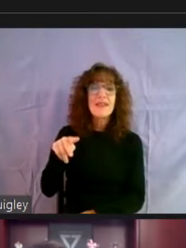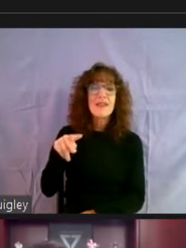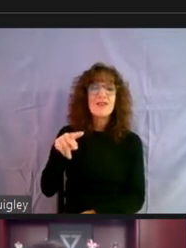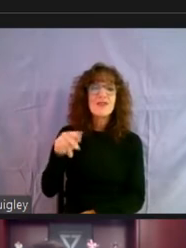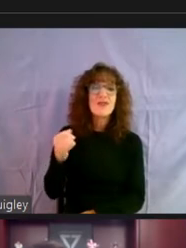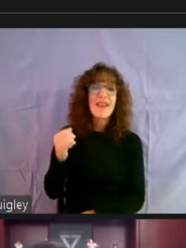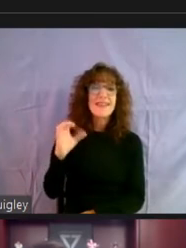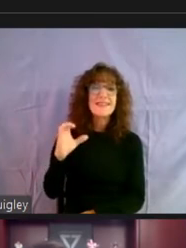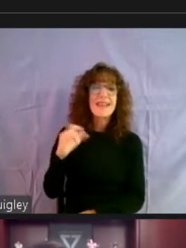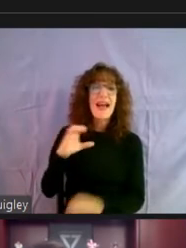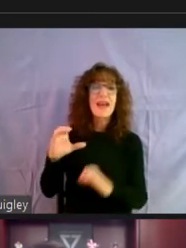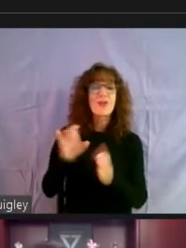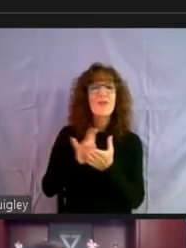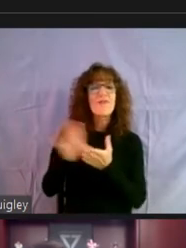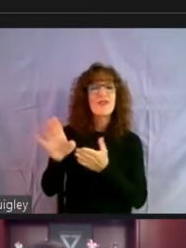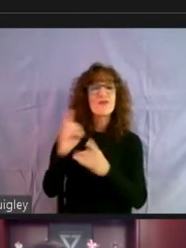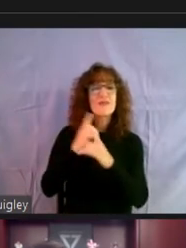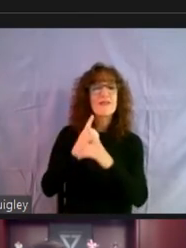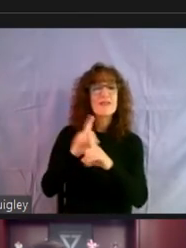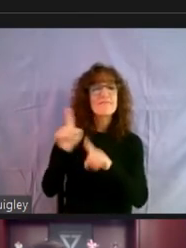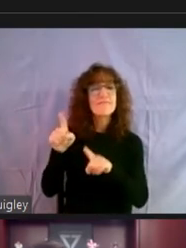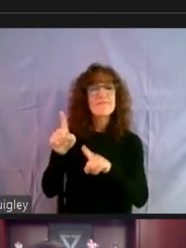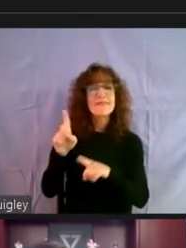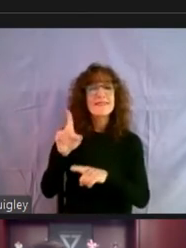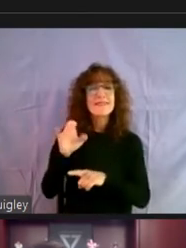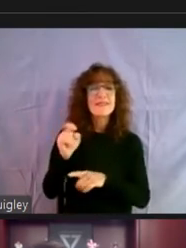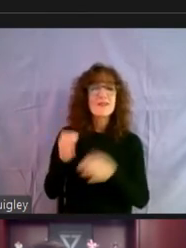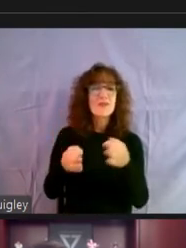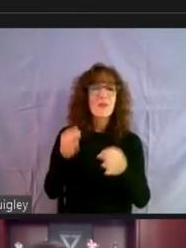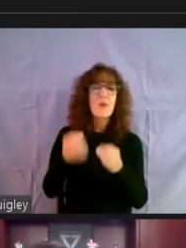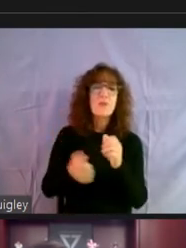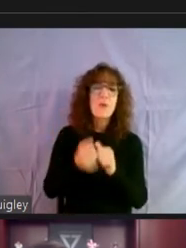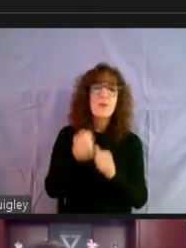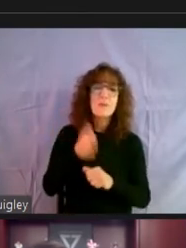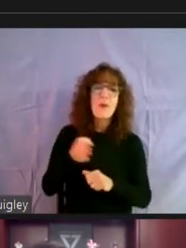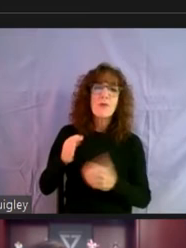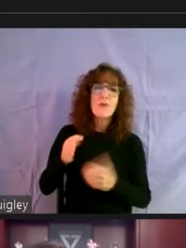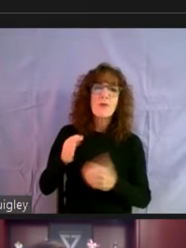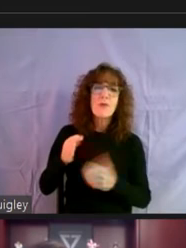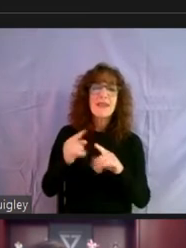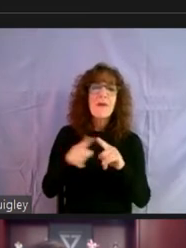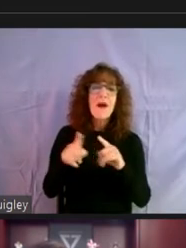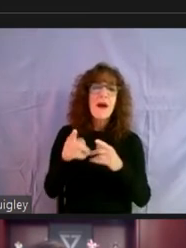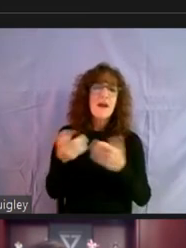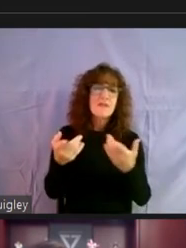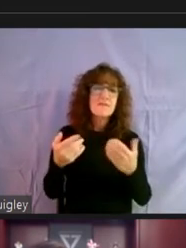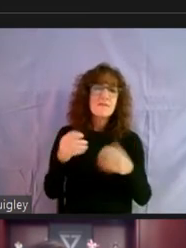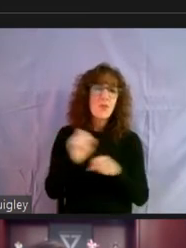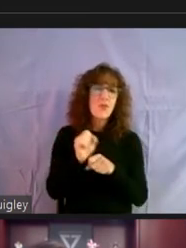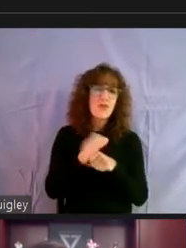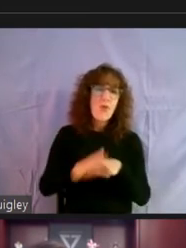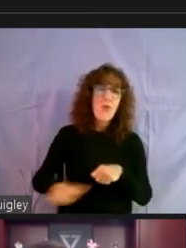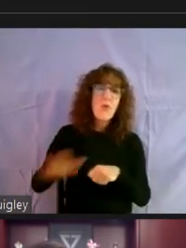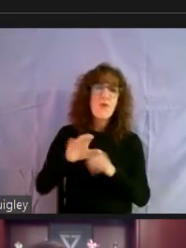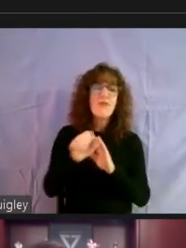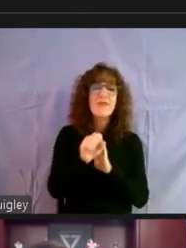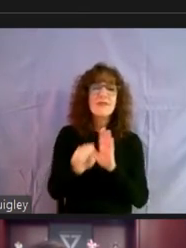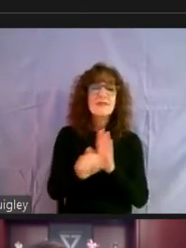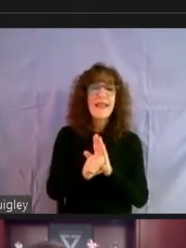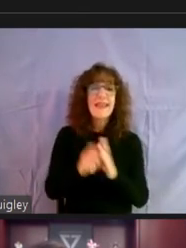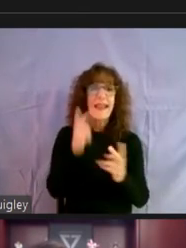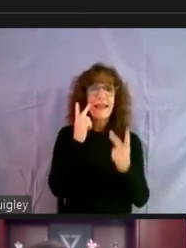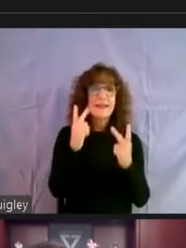defense. So, I'm down in district court, um, mainly in Baltimore City, but I practice around this at times, uh, and see